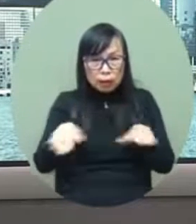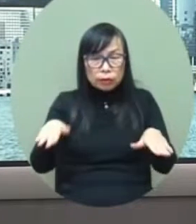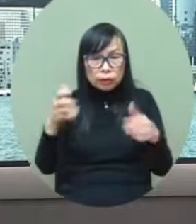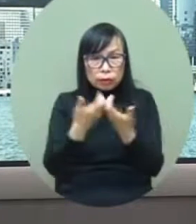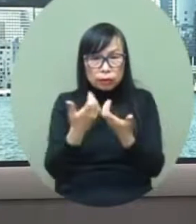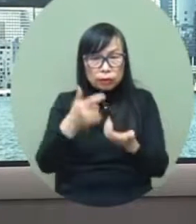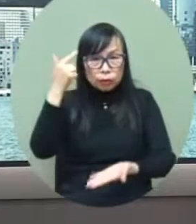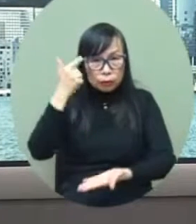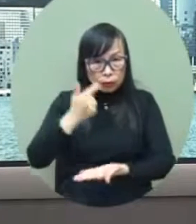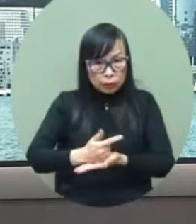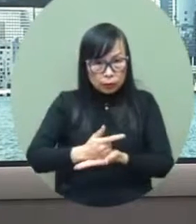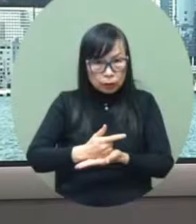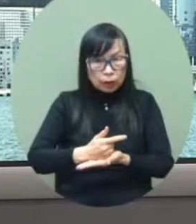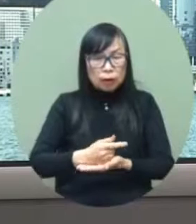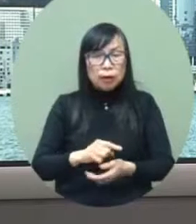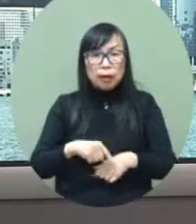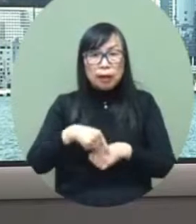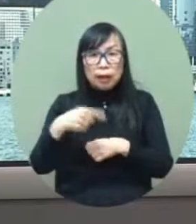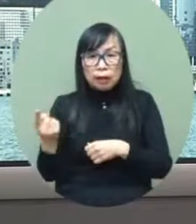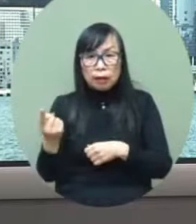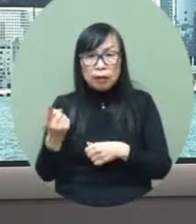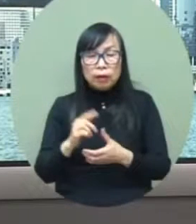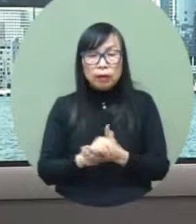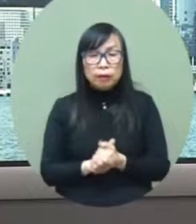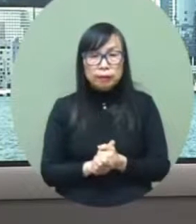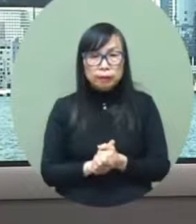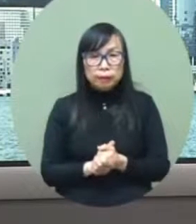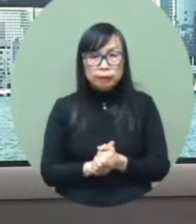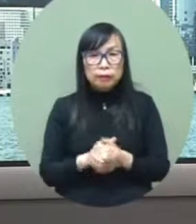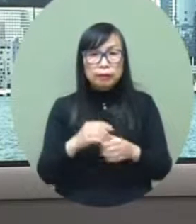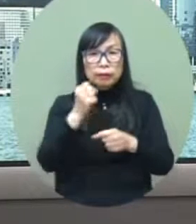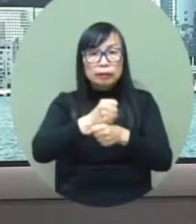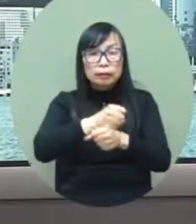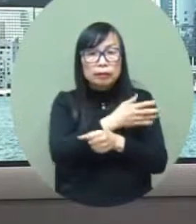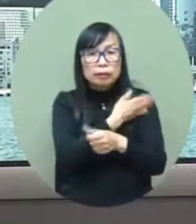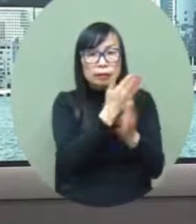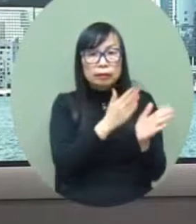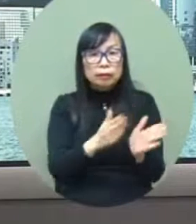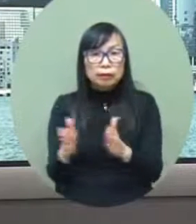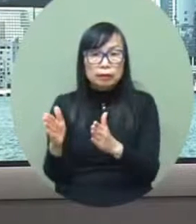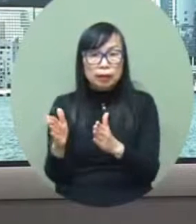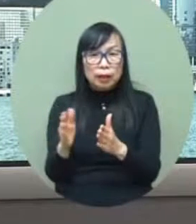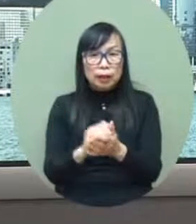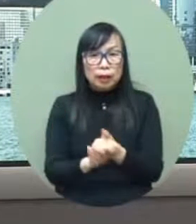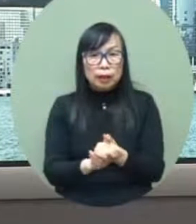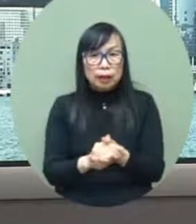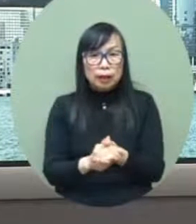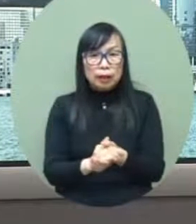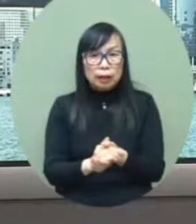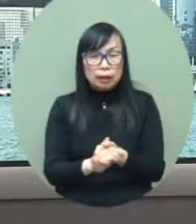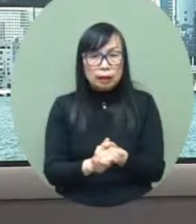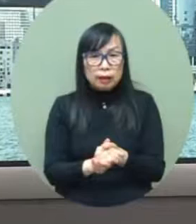infantry levels so these are what i mean by safety margins second manpower